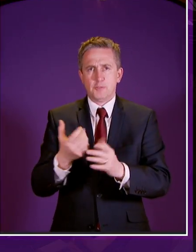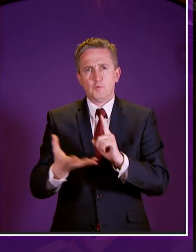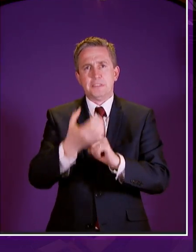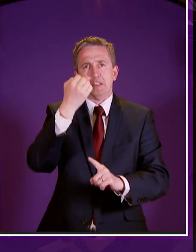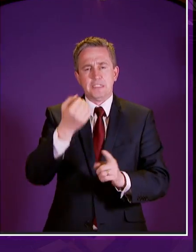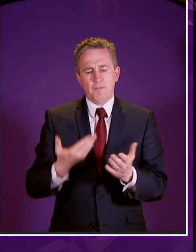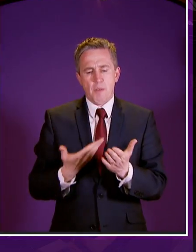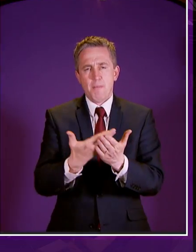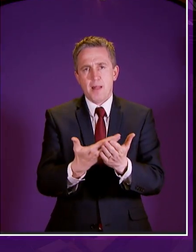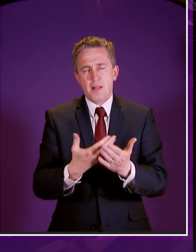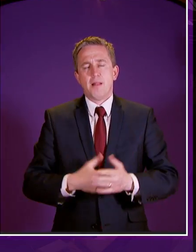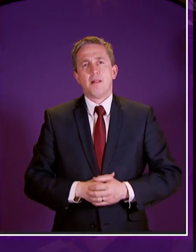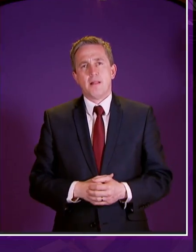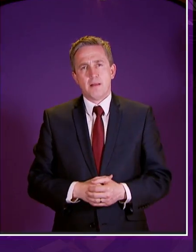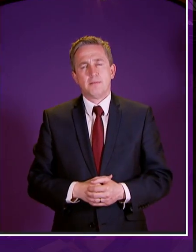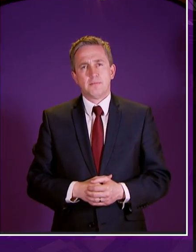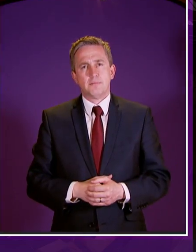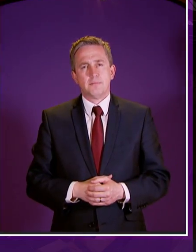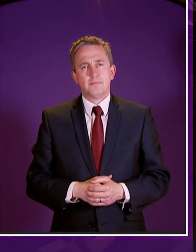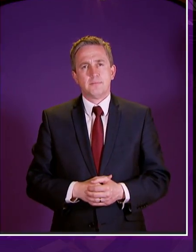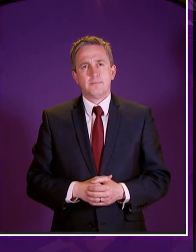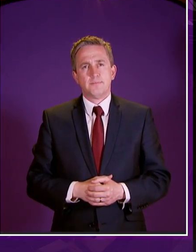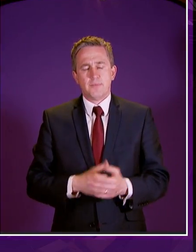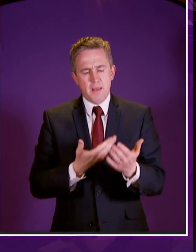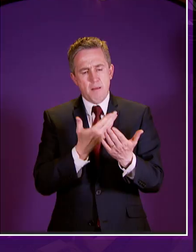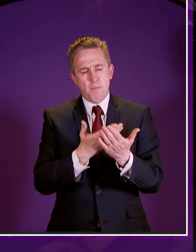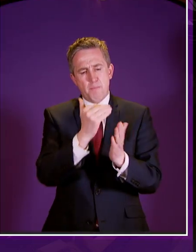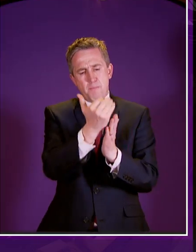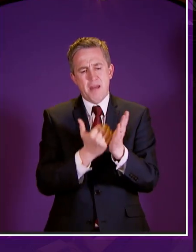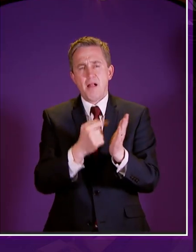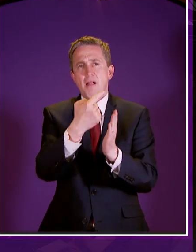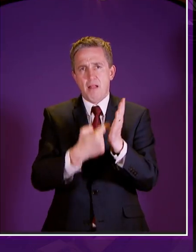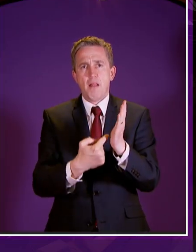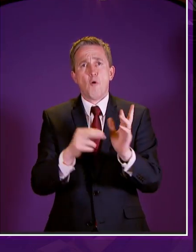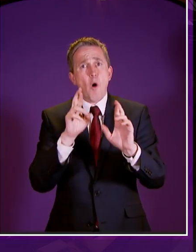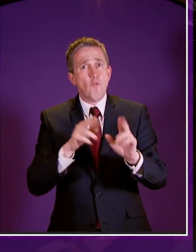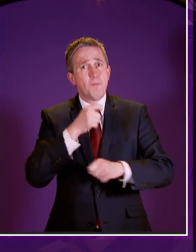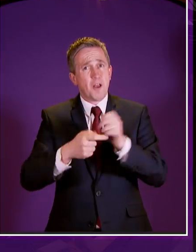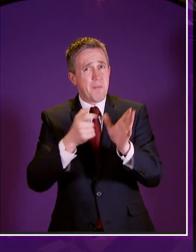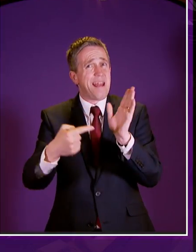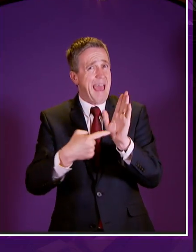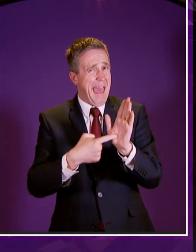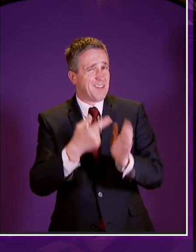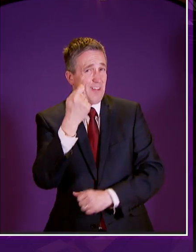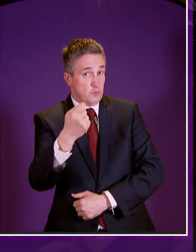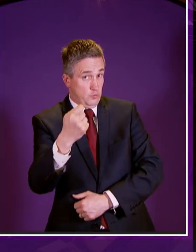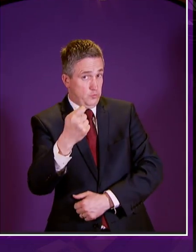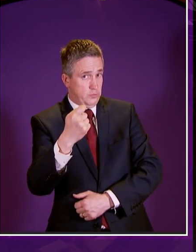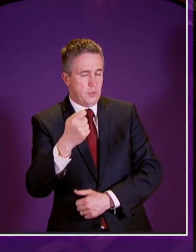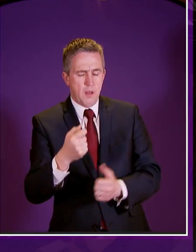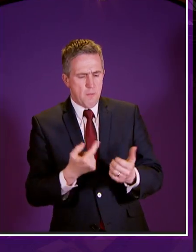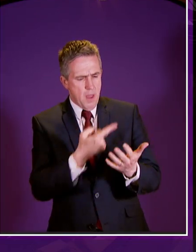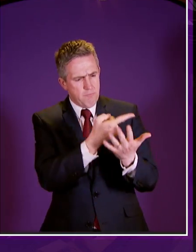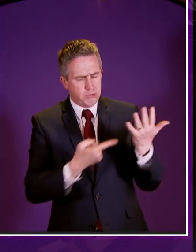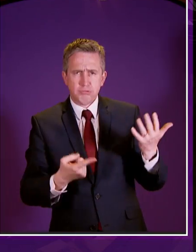bill i think there are some things within this bill and hopefully that will become an act soon that we can be proud